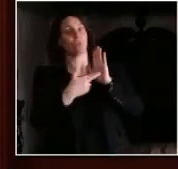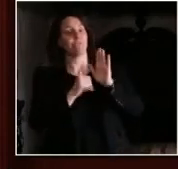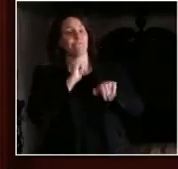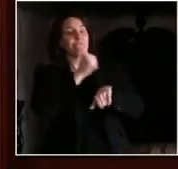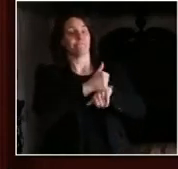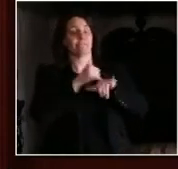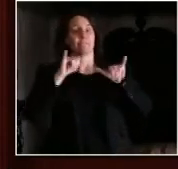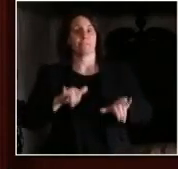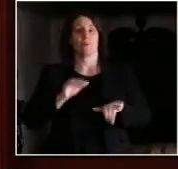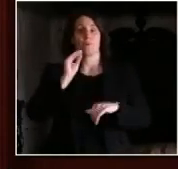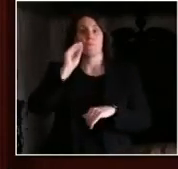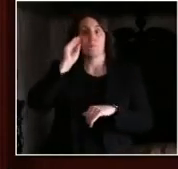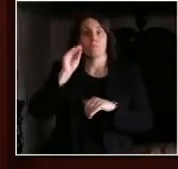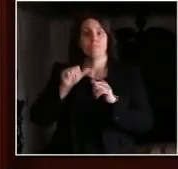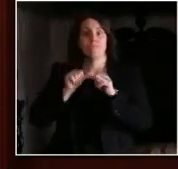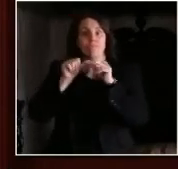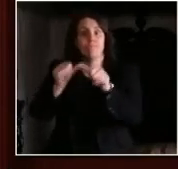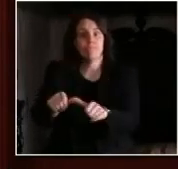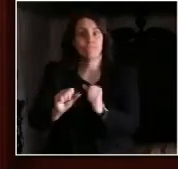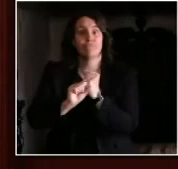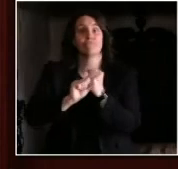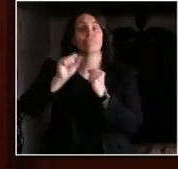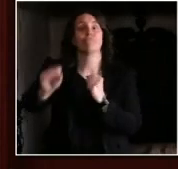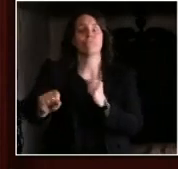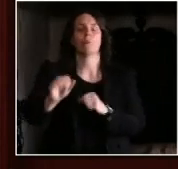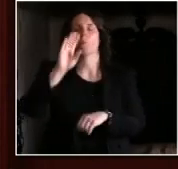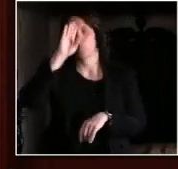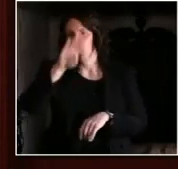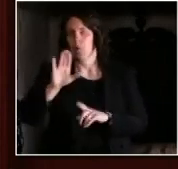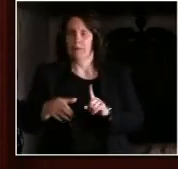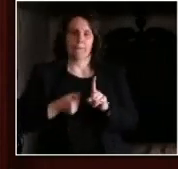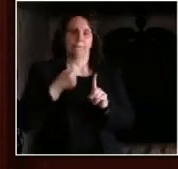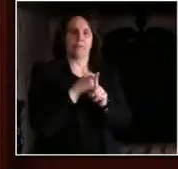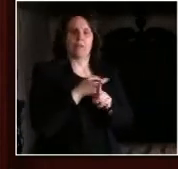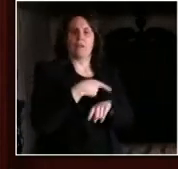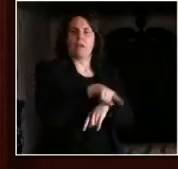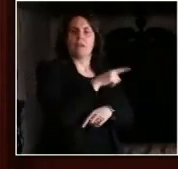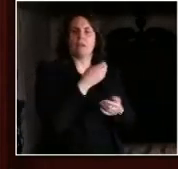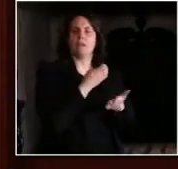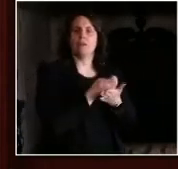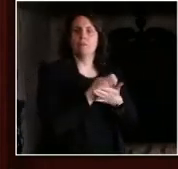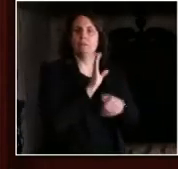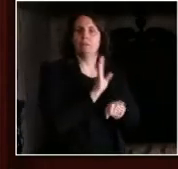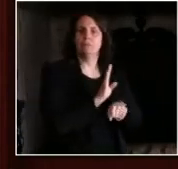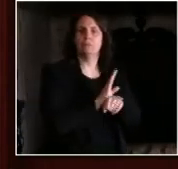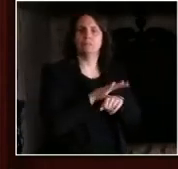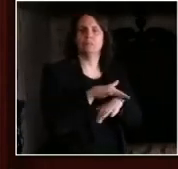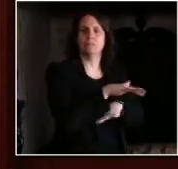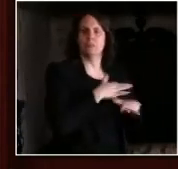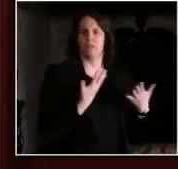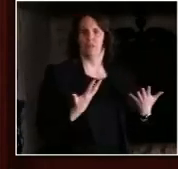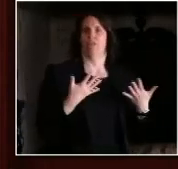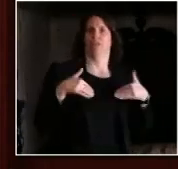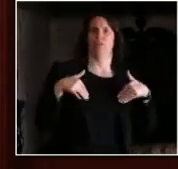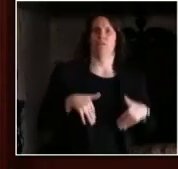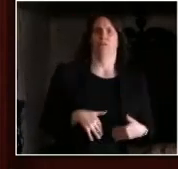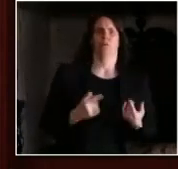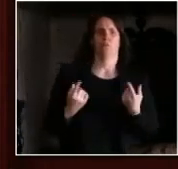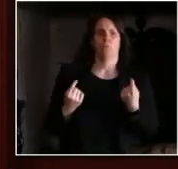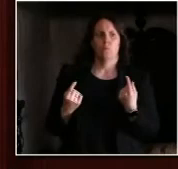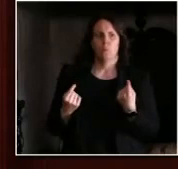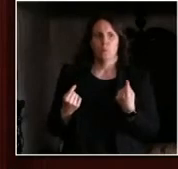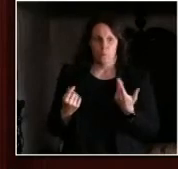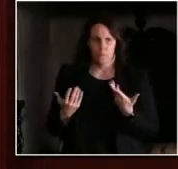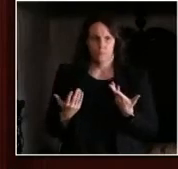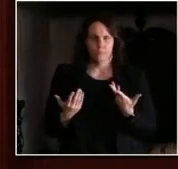There have been a lot of questions and discussions about when and how we might reopen the economy, and the governor and the secretary, and